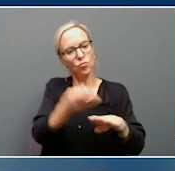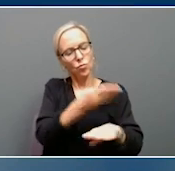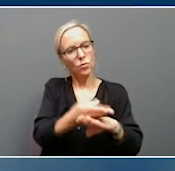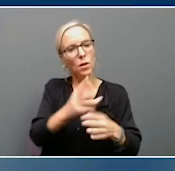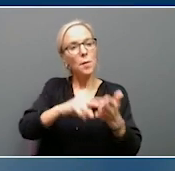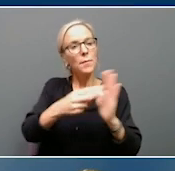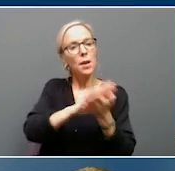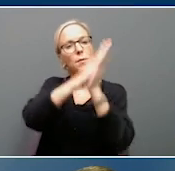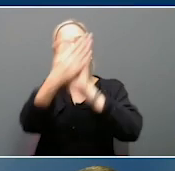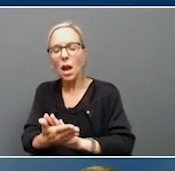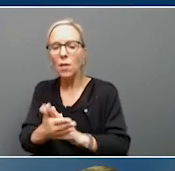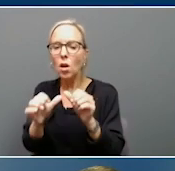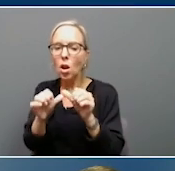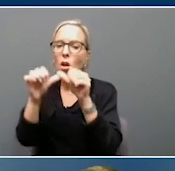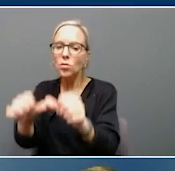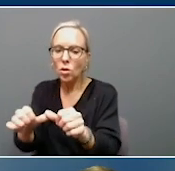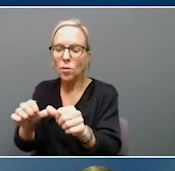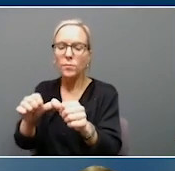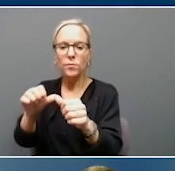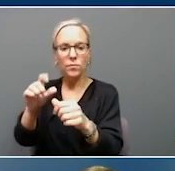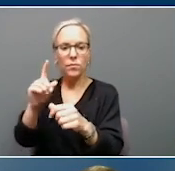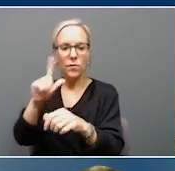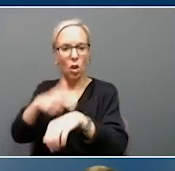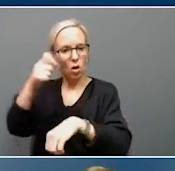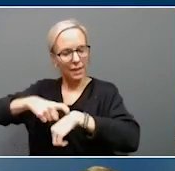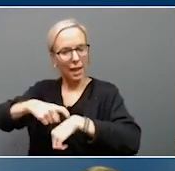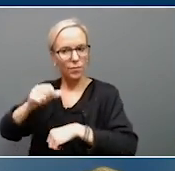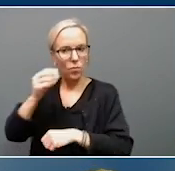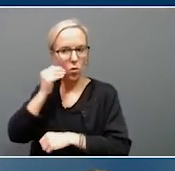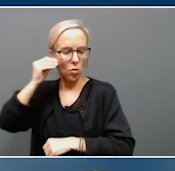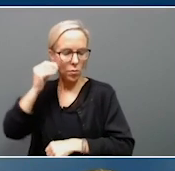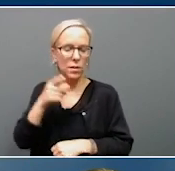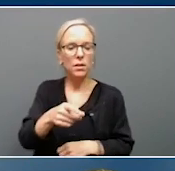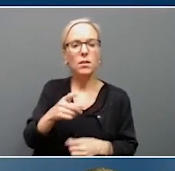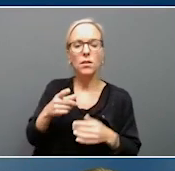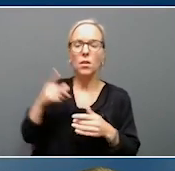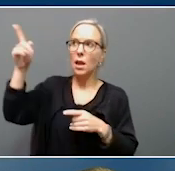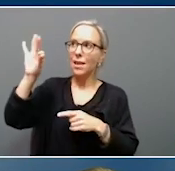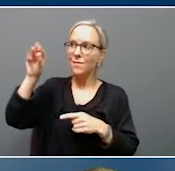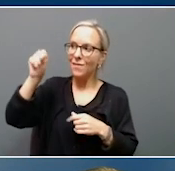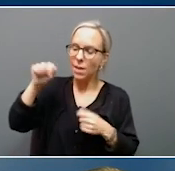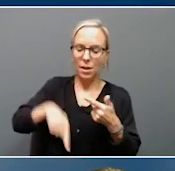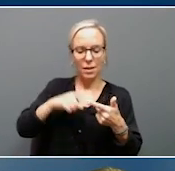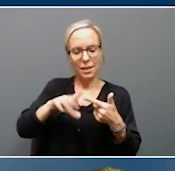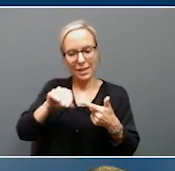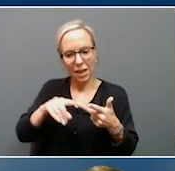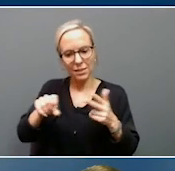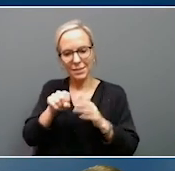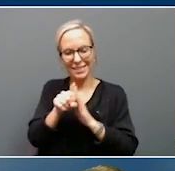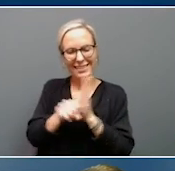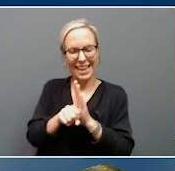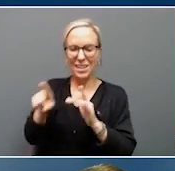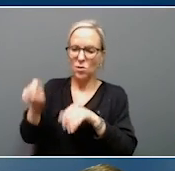housing. There's been a lot of planning on this and a lot of flexibility from FEMA, from the county, everybody working together for months. This